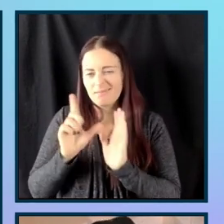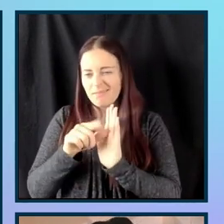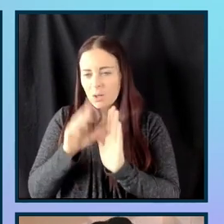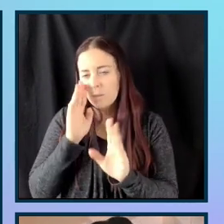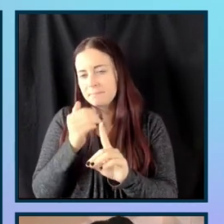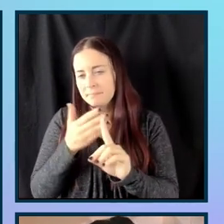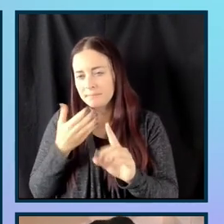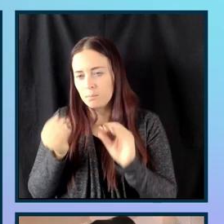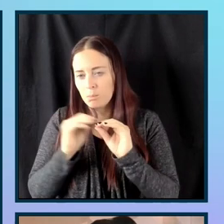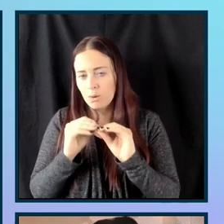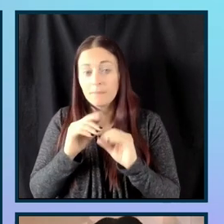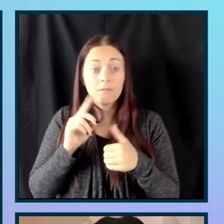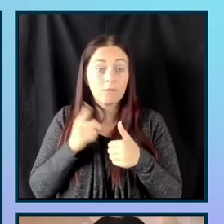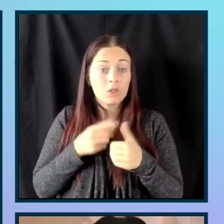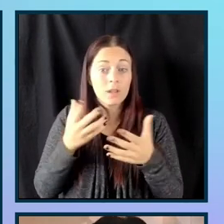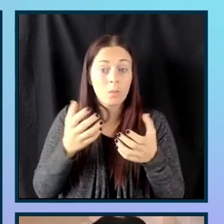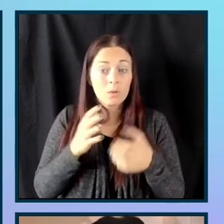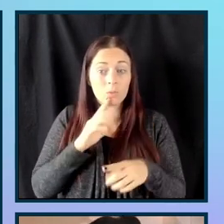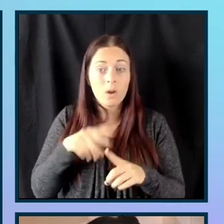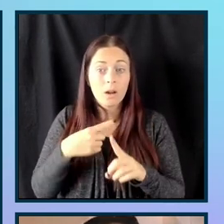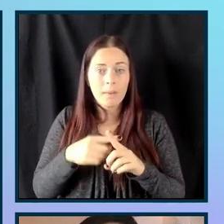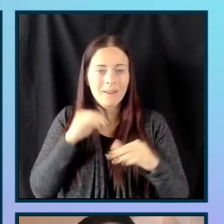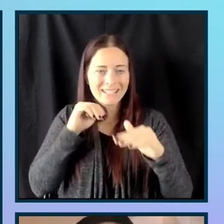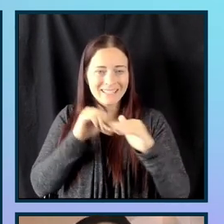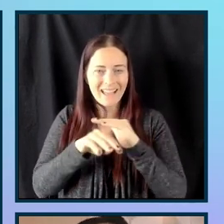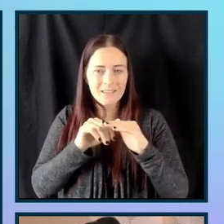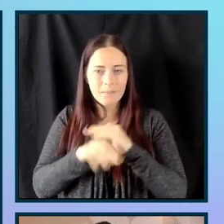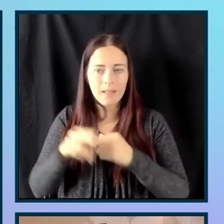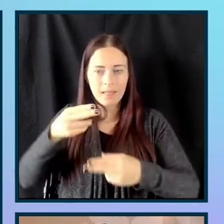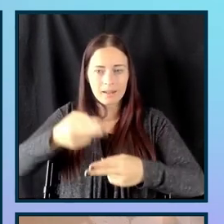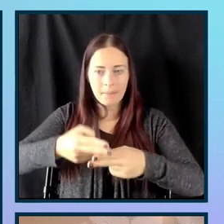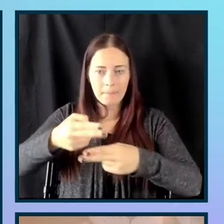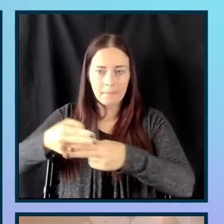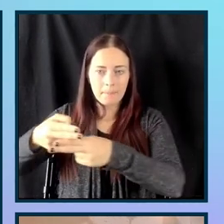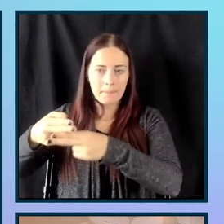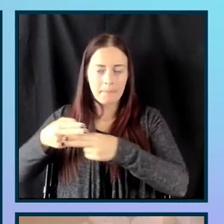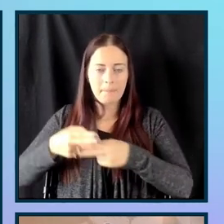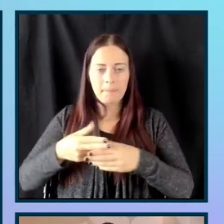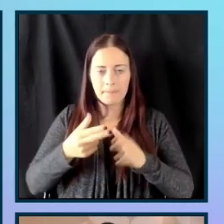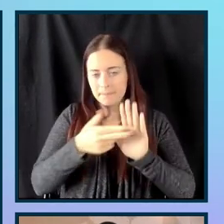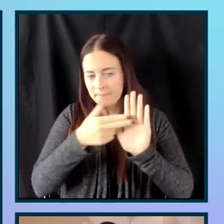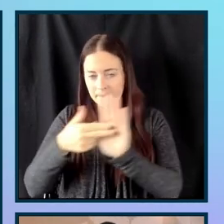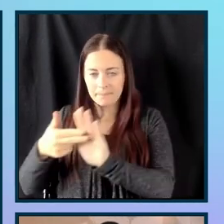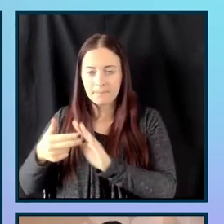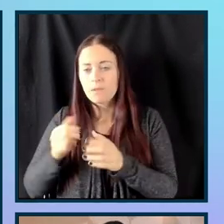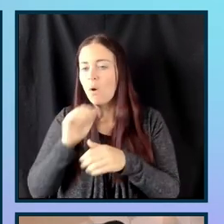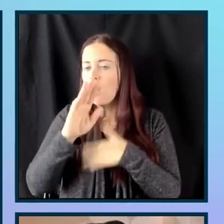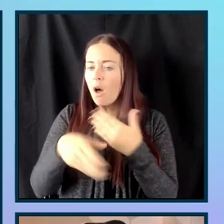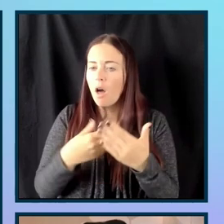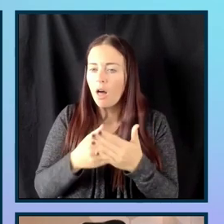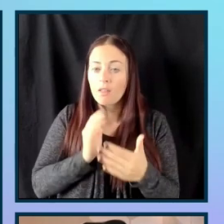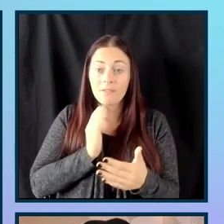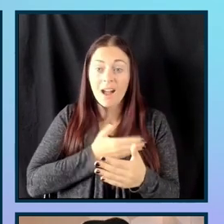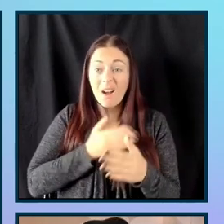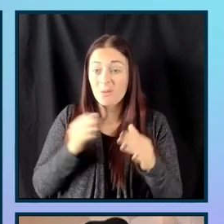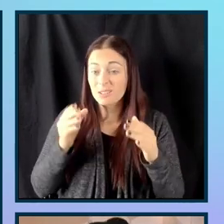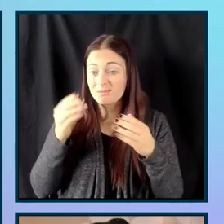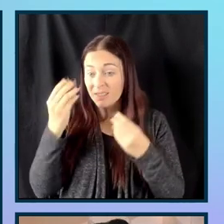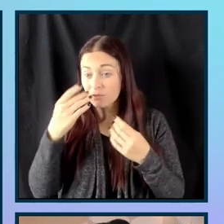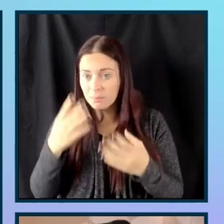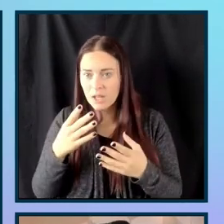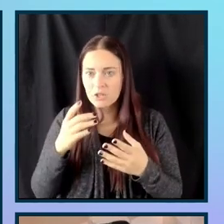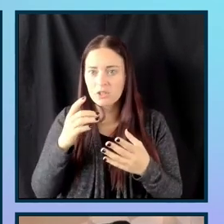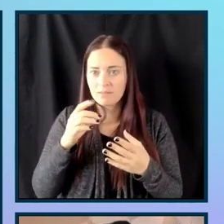But first, I want to talk about accessible naming. So, we want to make sure that all of our information is being picked up by assistive technologies.